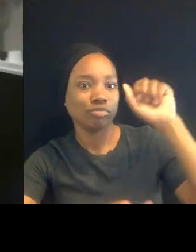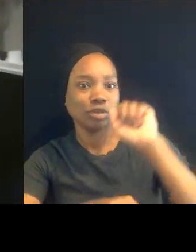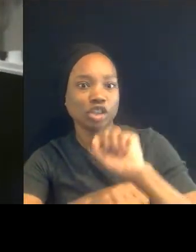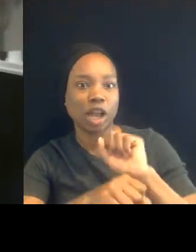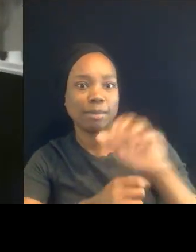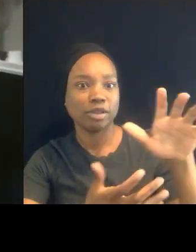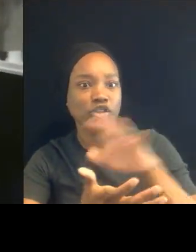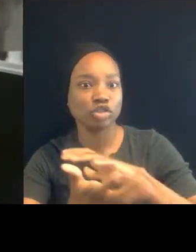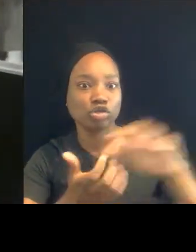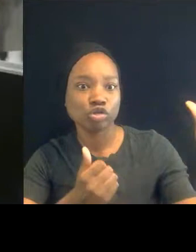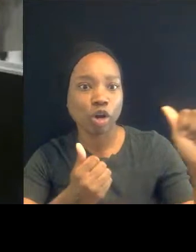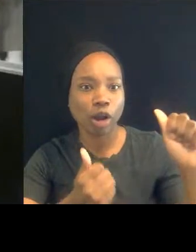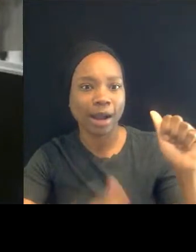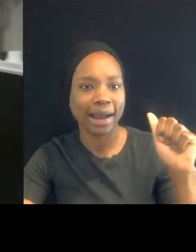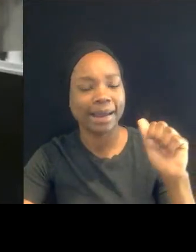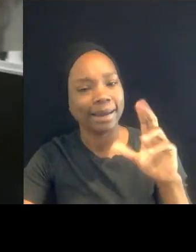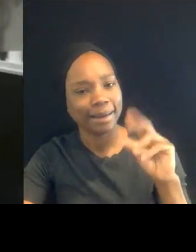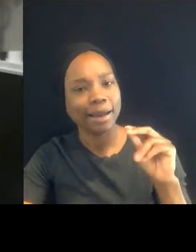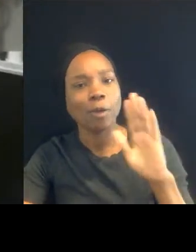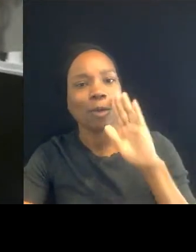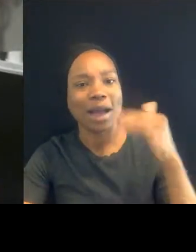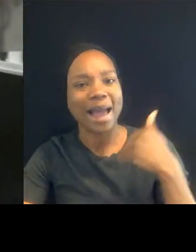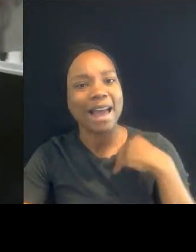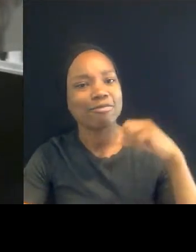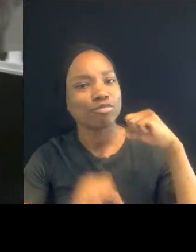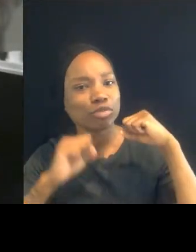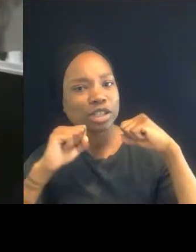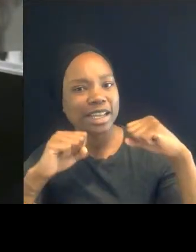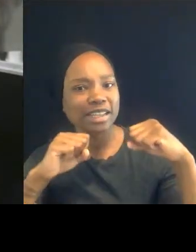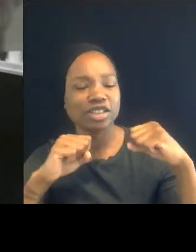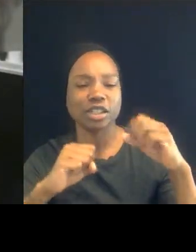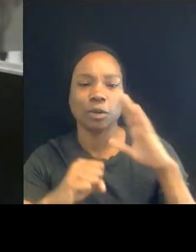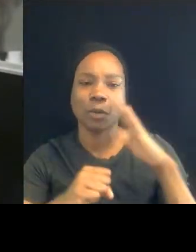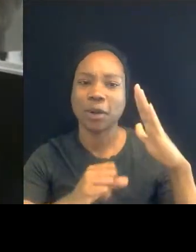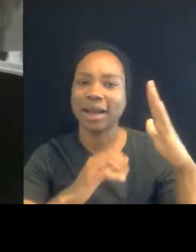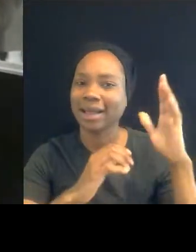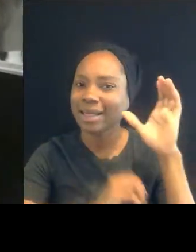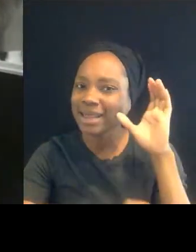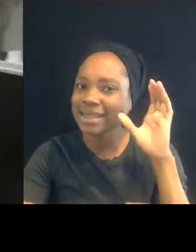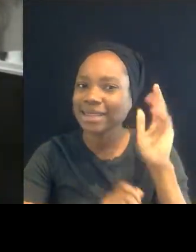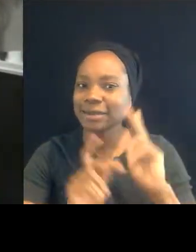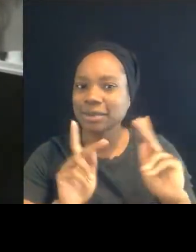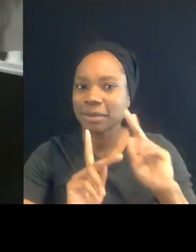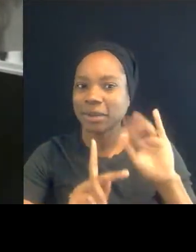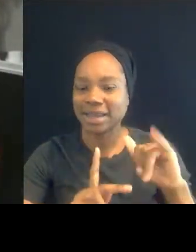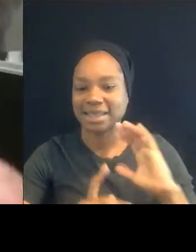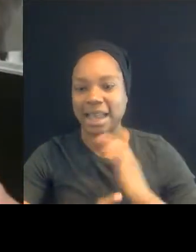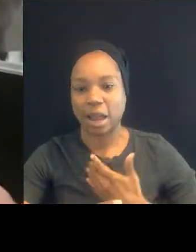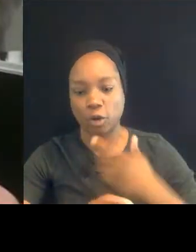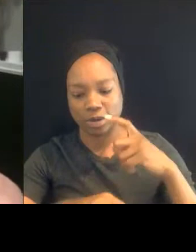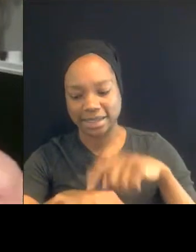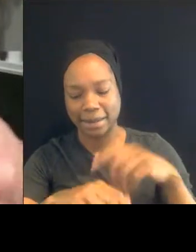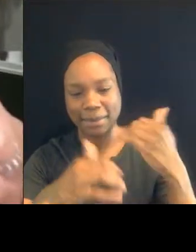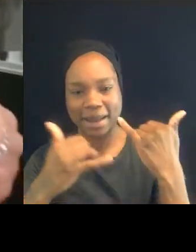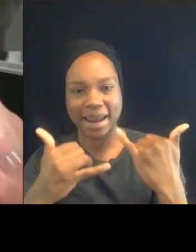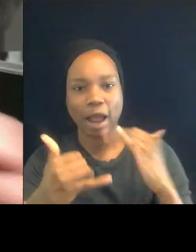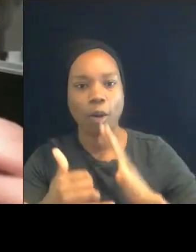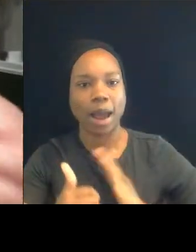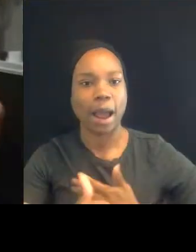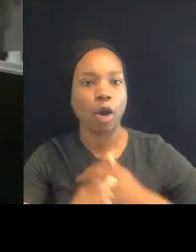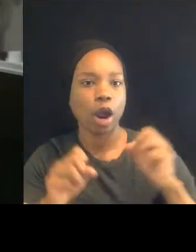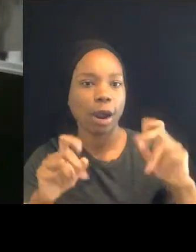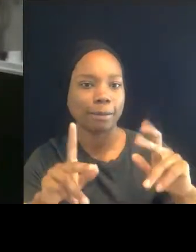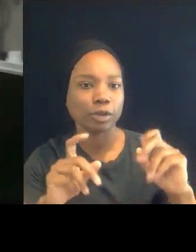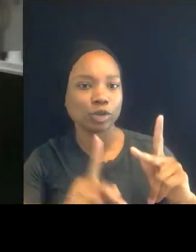would be protections. We would listen to people. And this is our time. This is our chance to see the humanity in another human